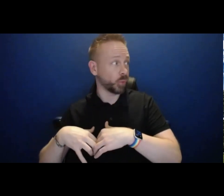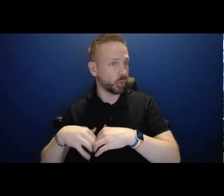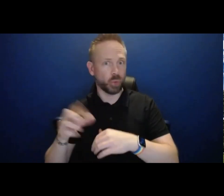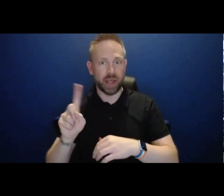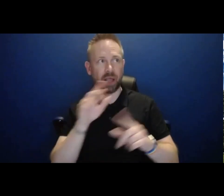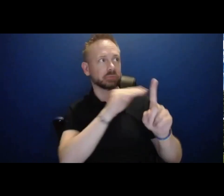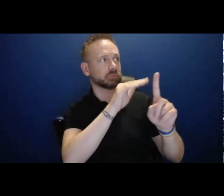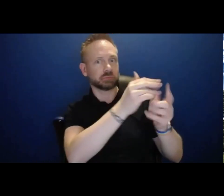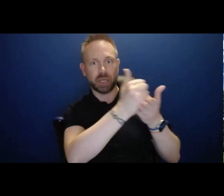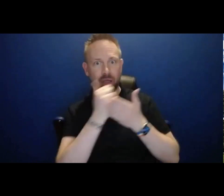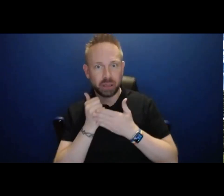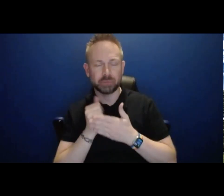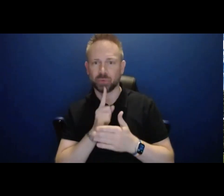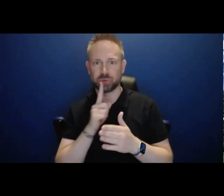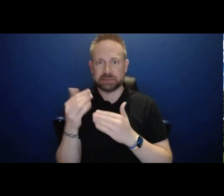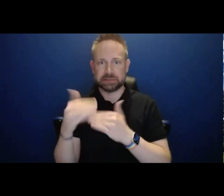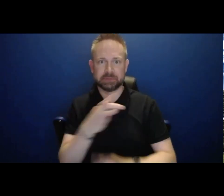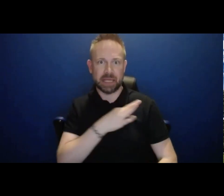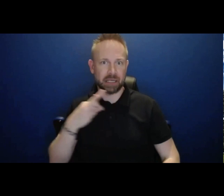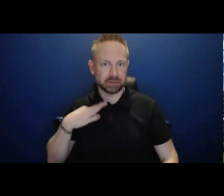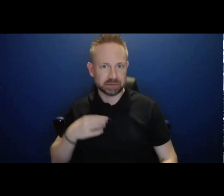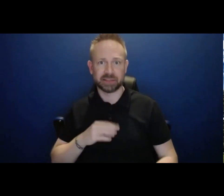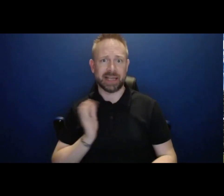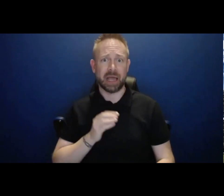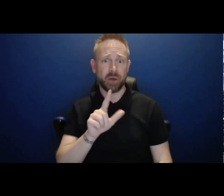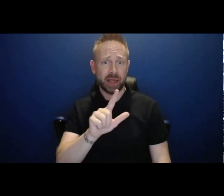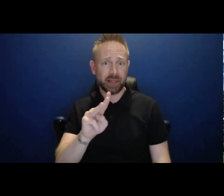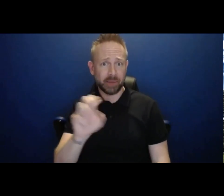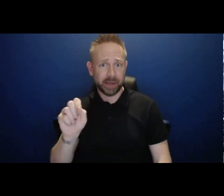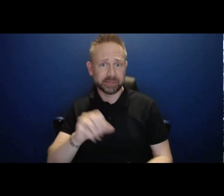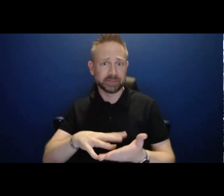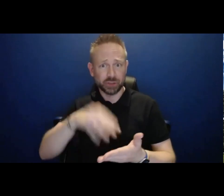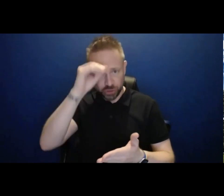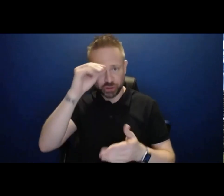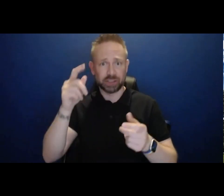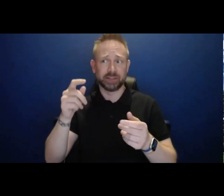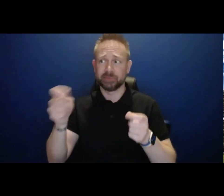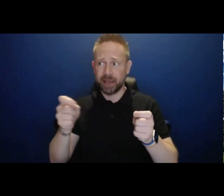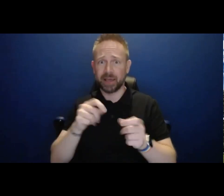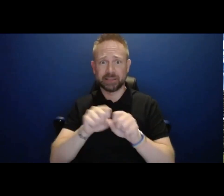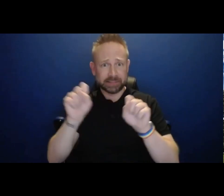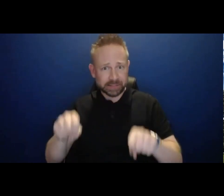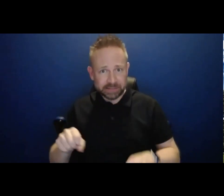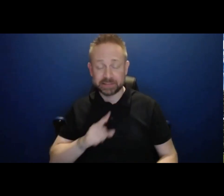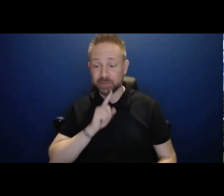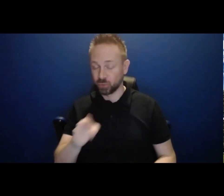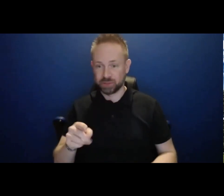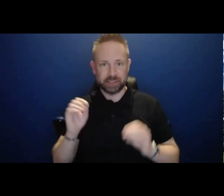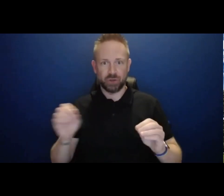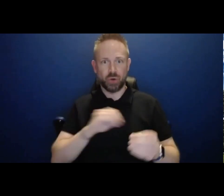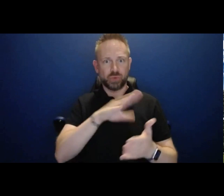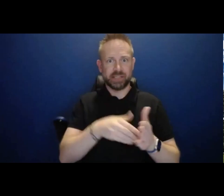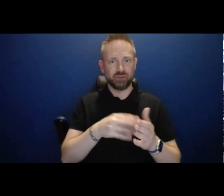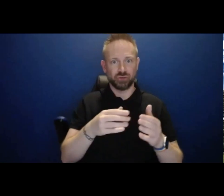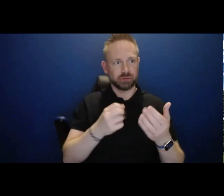Similarly, with our learning management system, anything that went wrong, we really didn't have a centralized support hub the same way